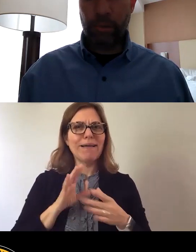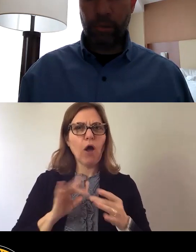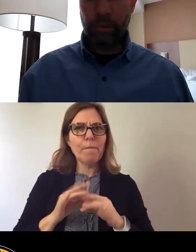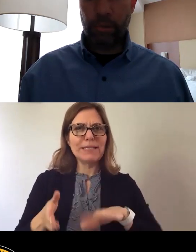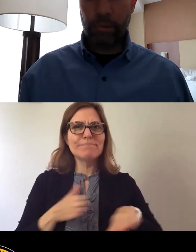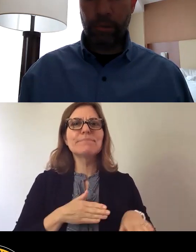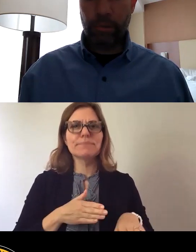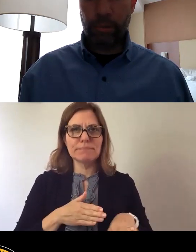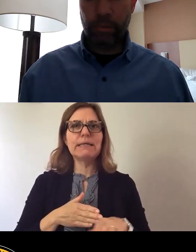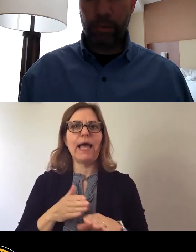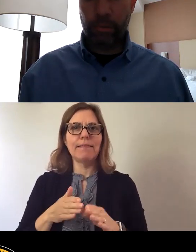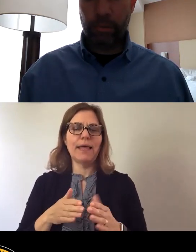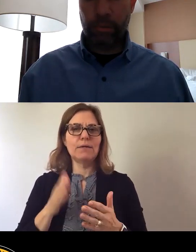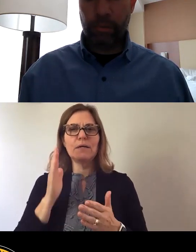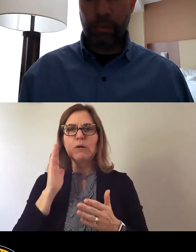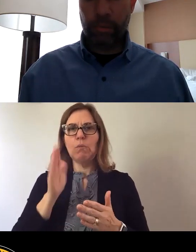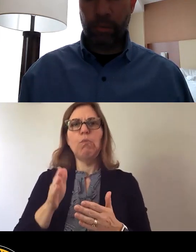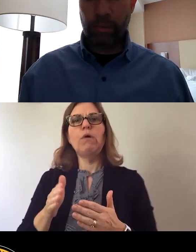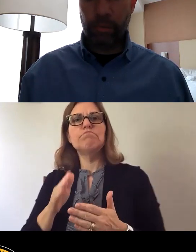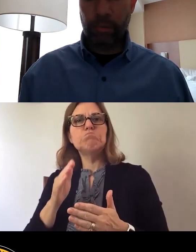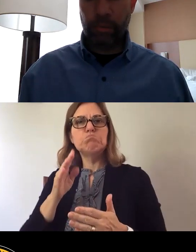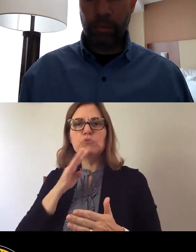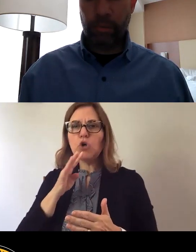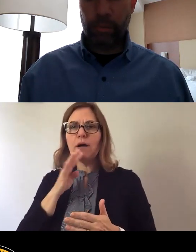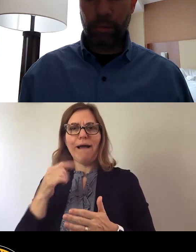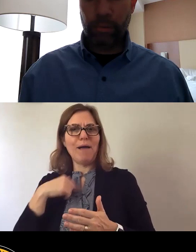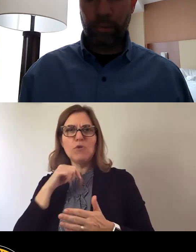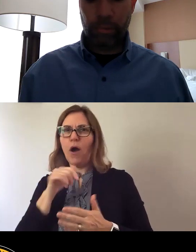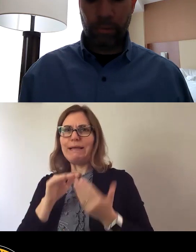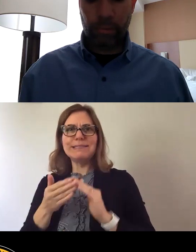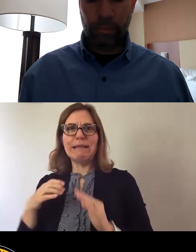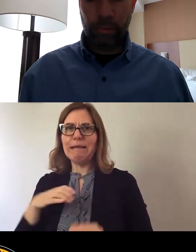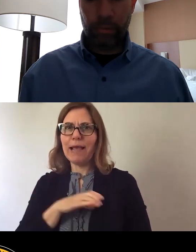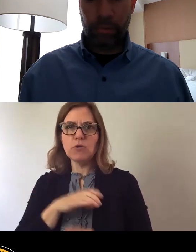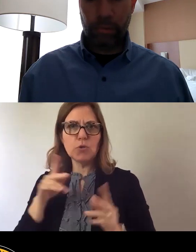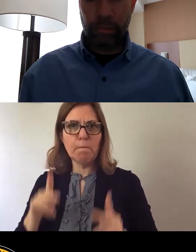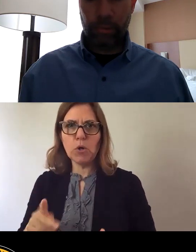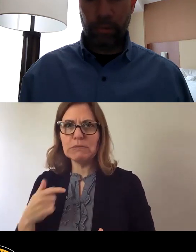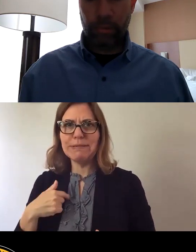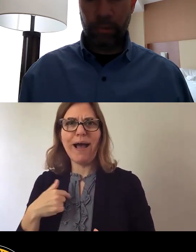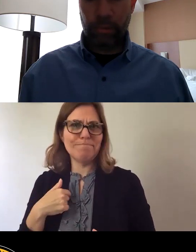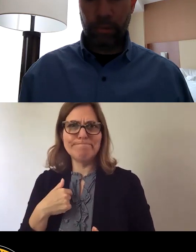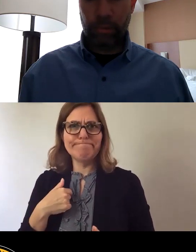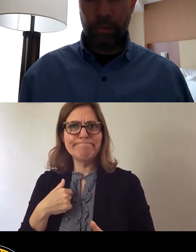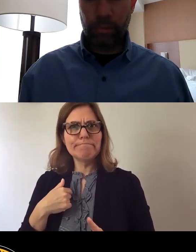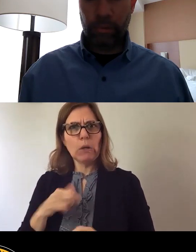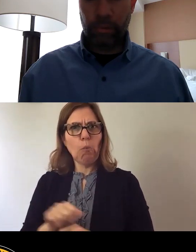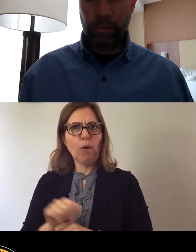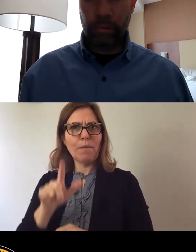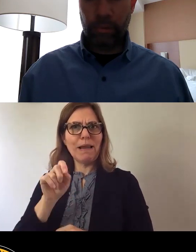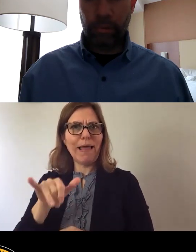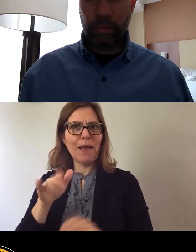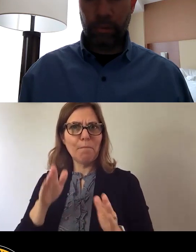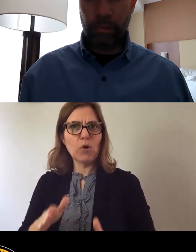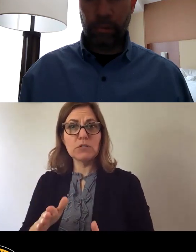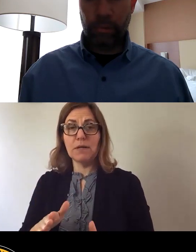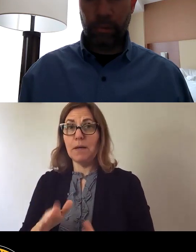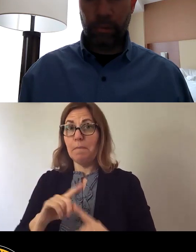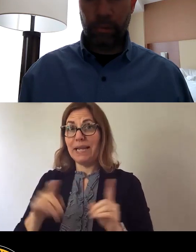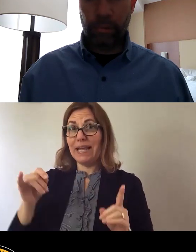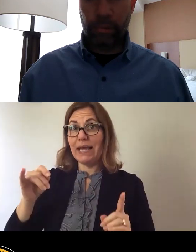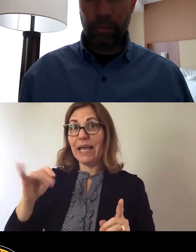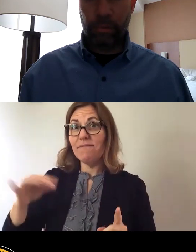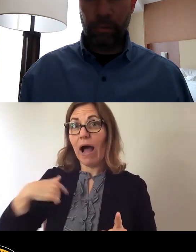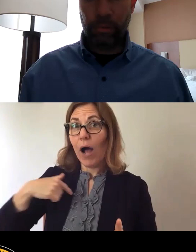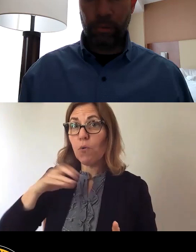forward. I'm not a City Council person, so I'm a layperson, but what I would do if I were City Council person,